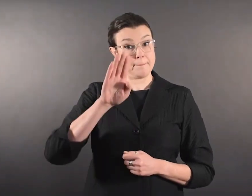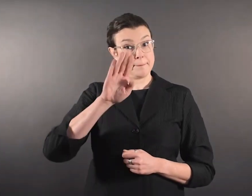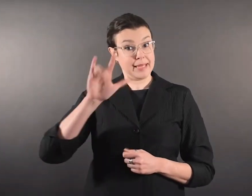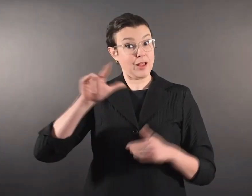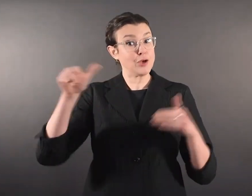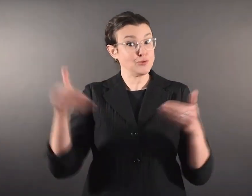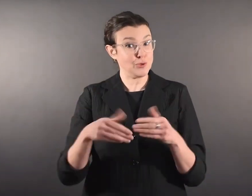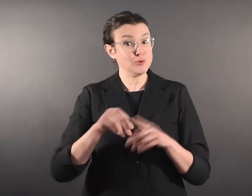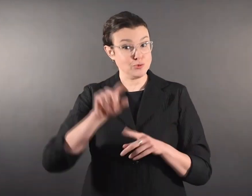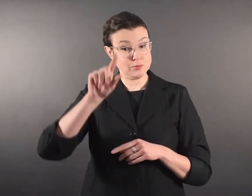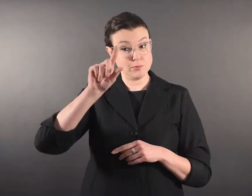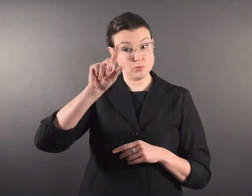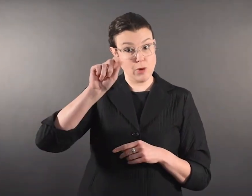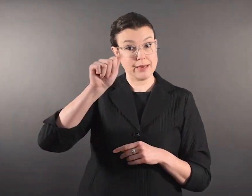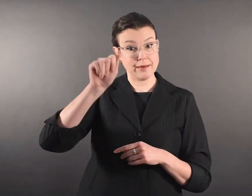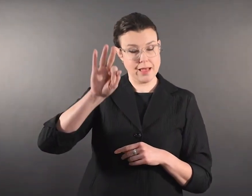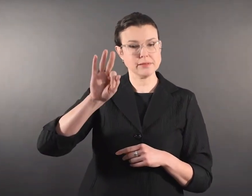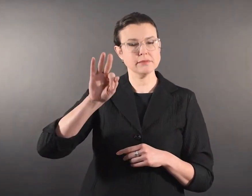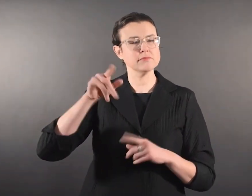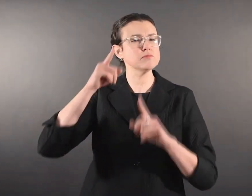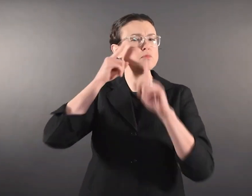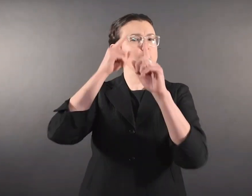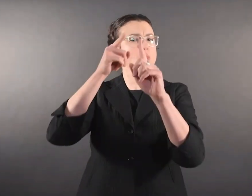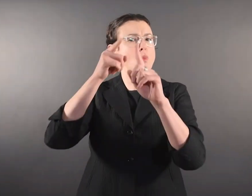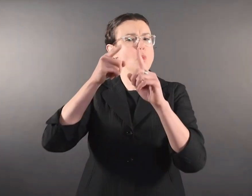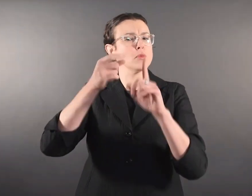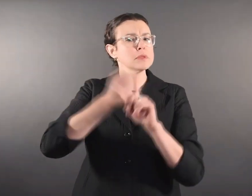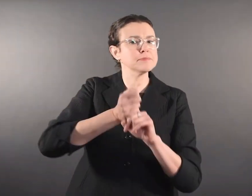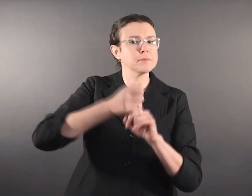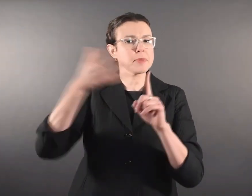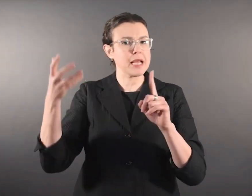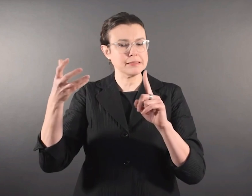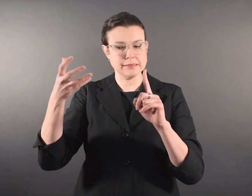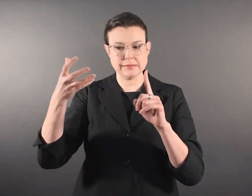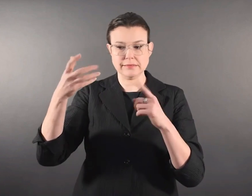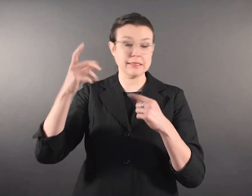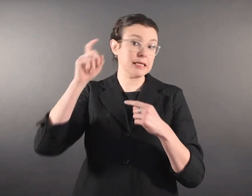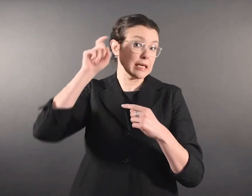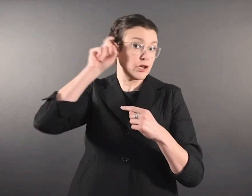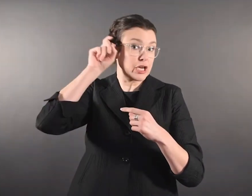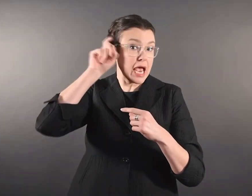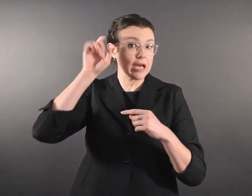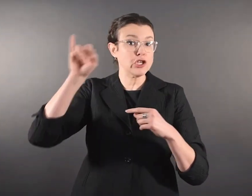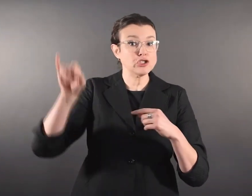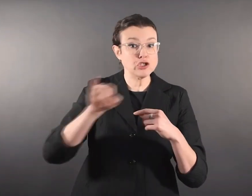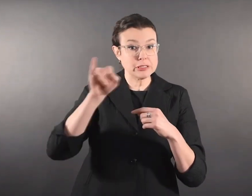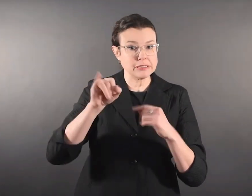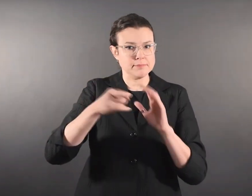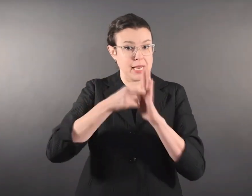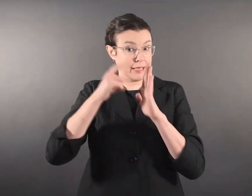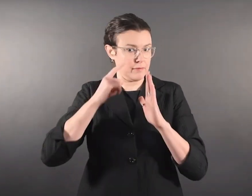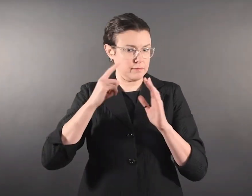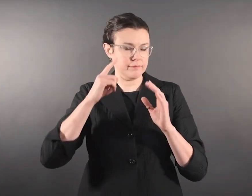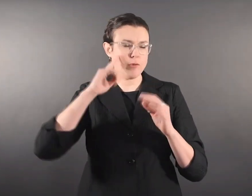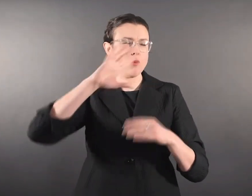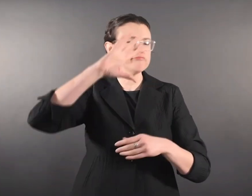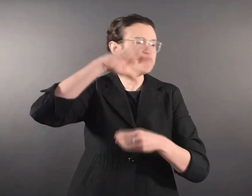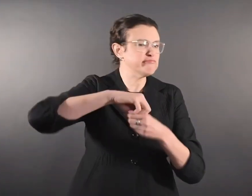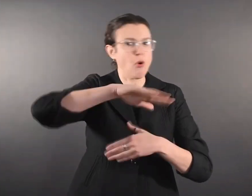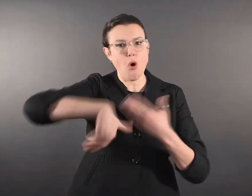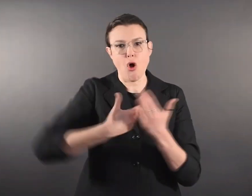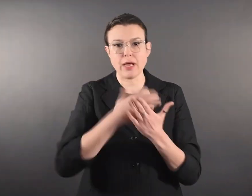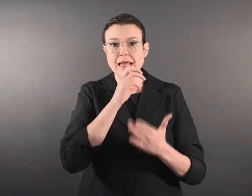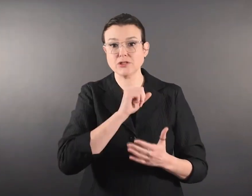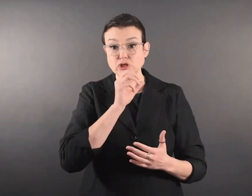A bill introduced in 2019 sought to expand the hearing aid insurance mandate